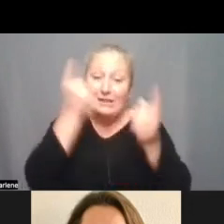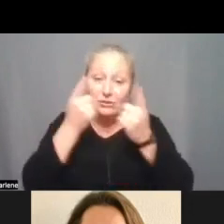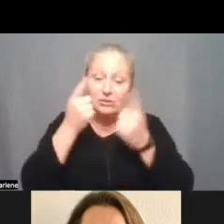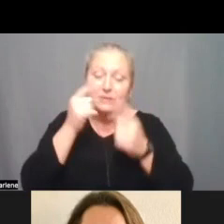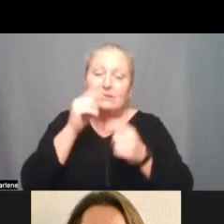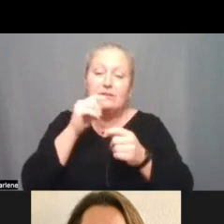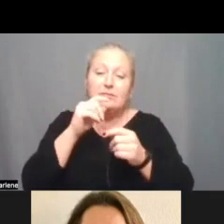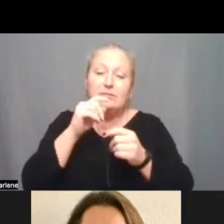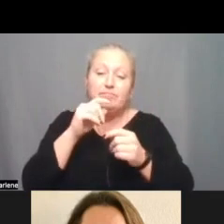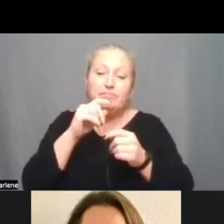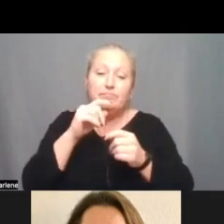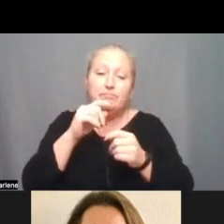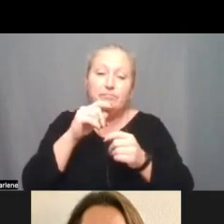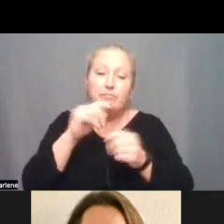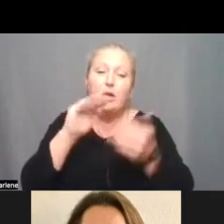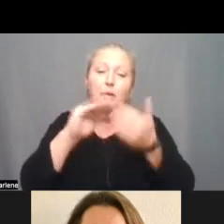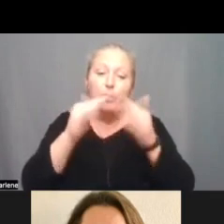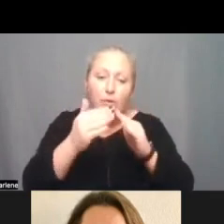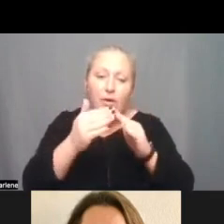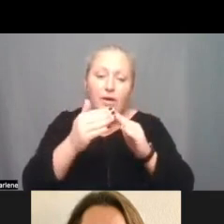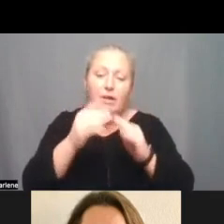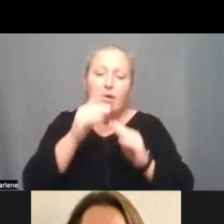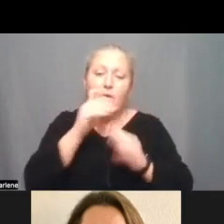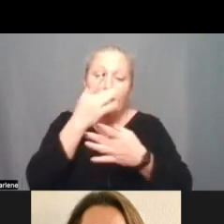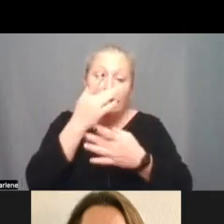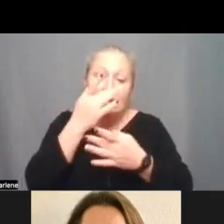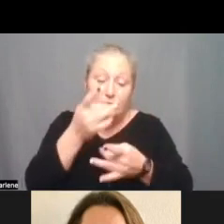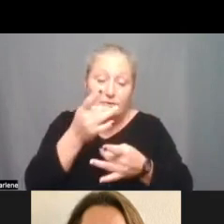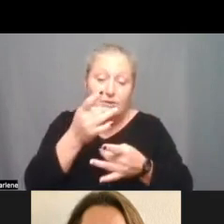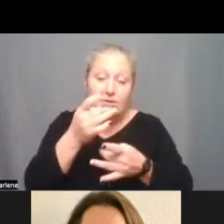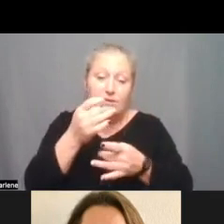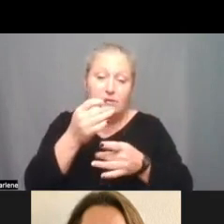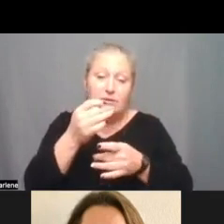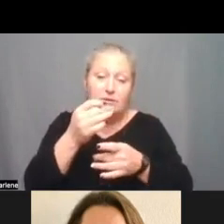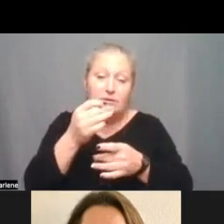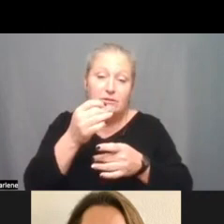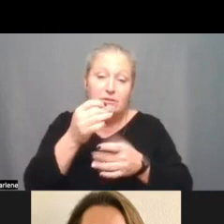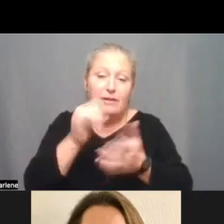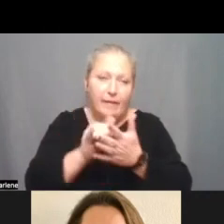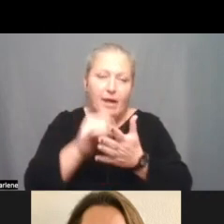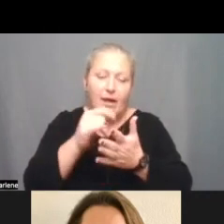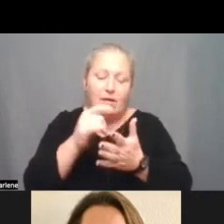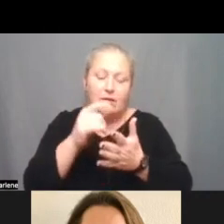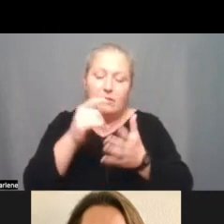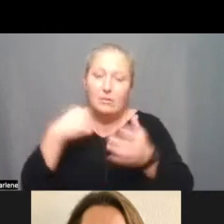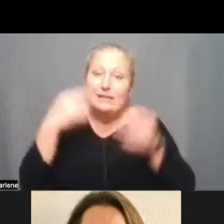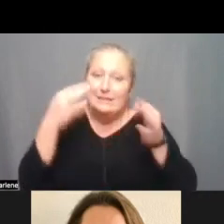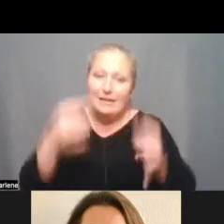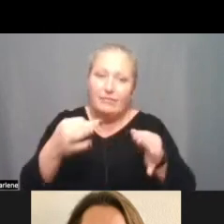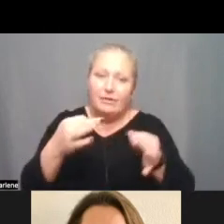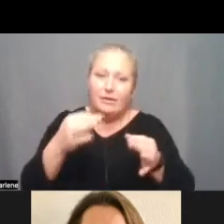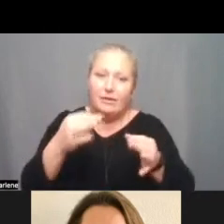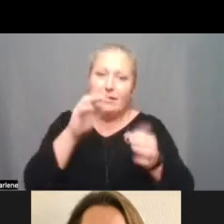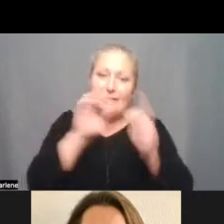Being communities of interest in which case that's something we definitely as a district and as a board have